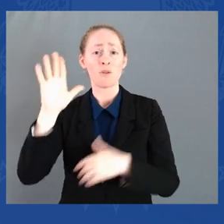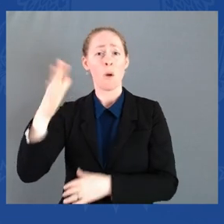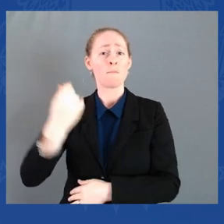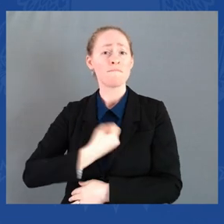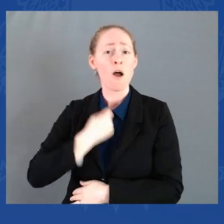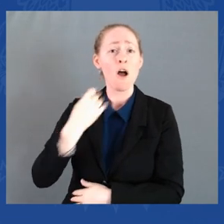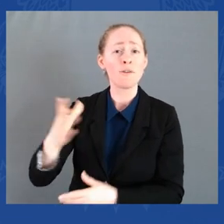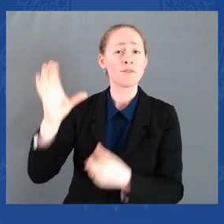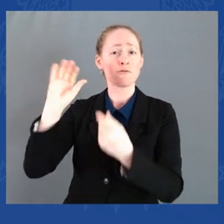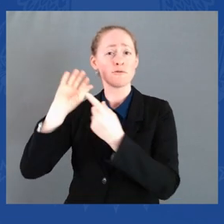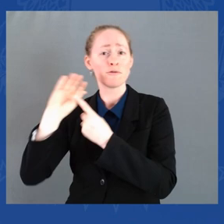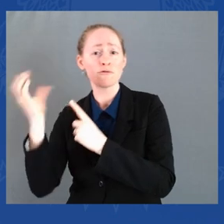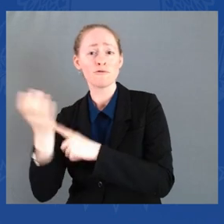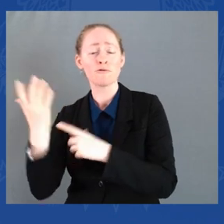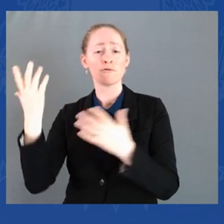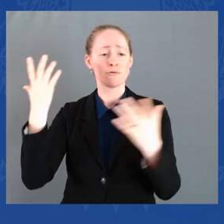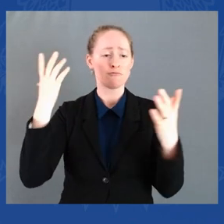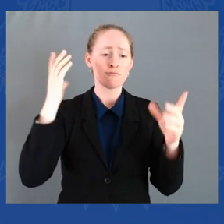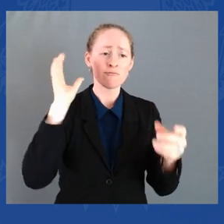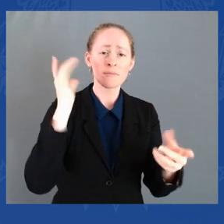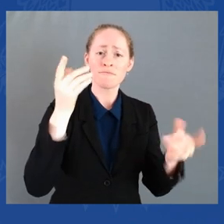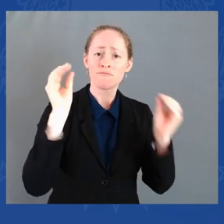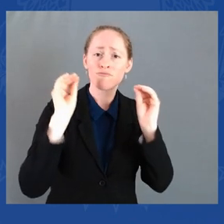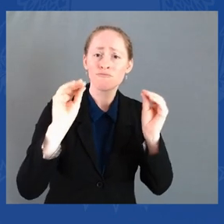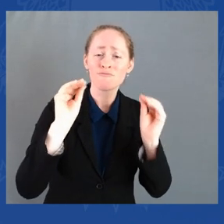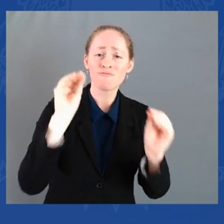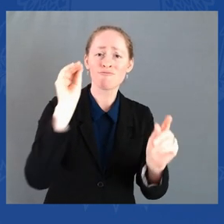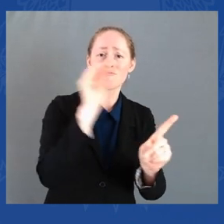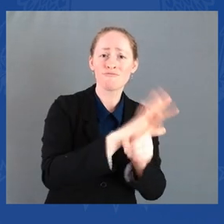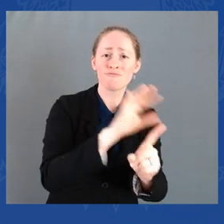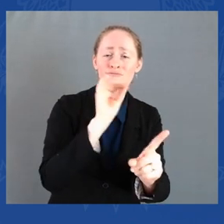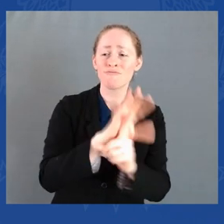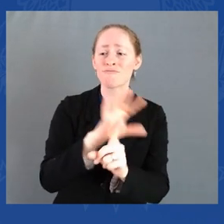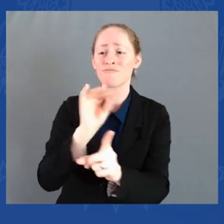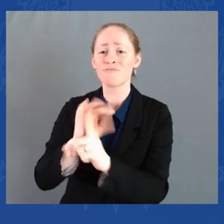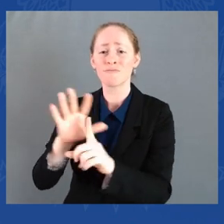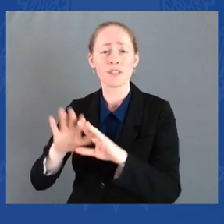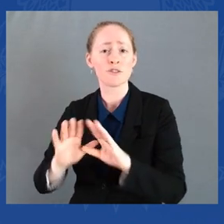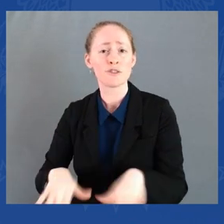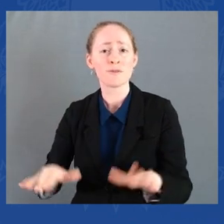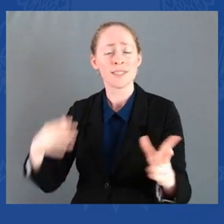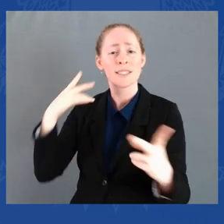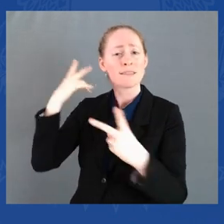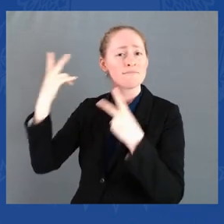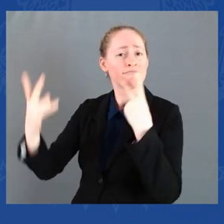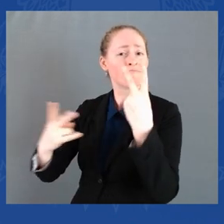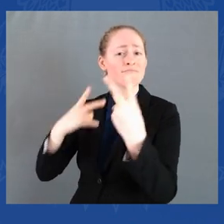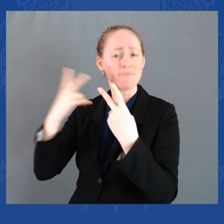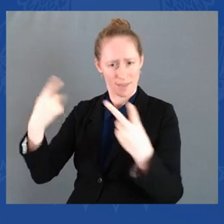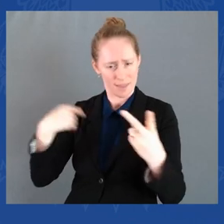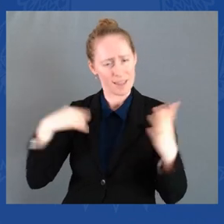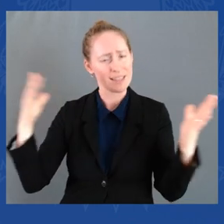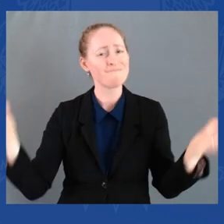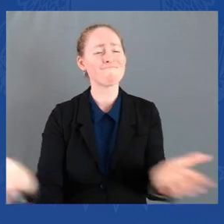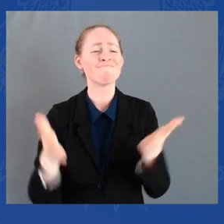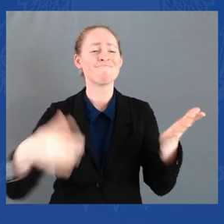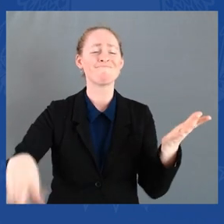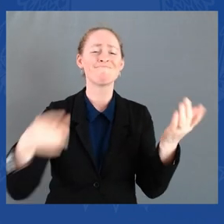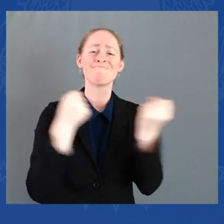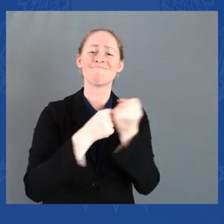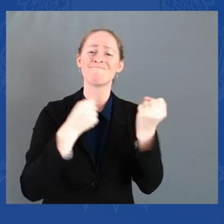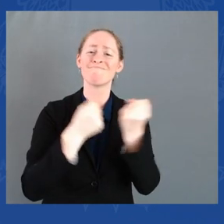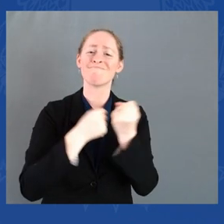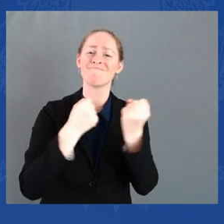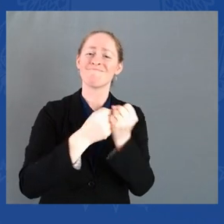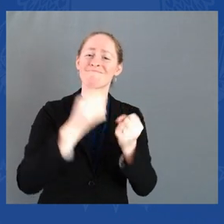and pushed the frontiers of our future. But while you may come from different backgrounds, there are